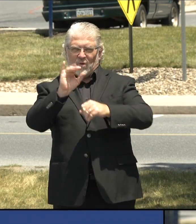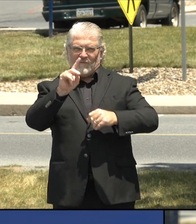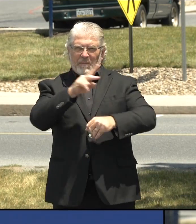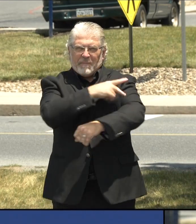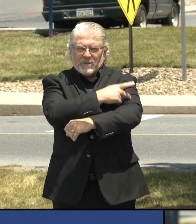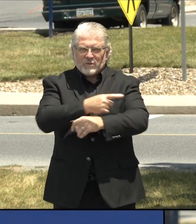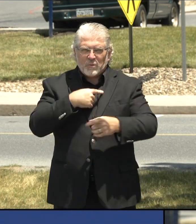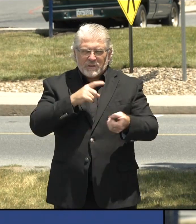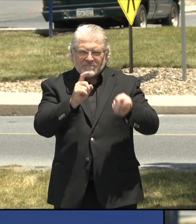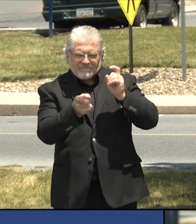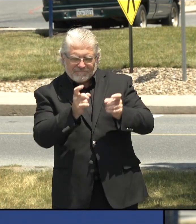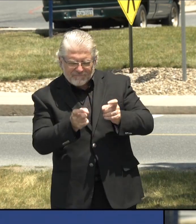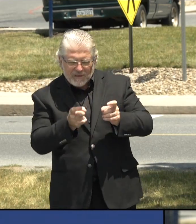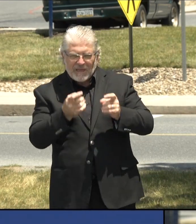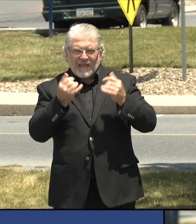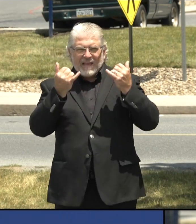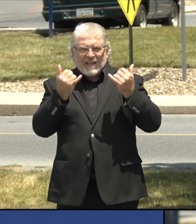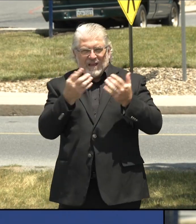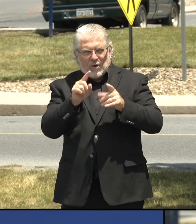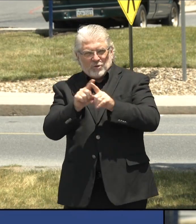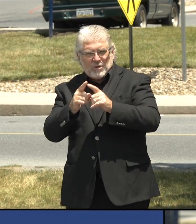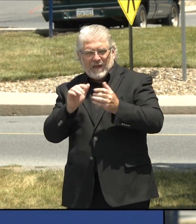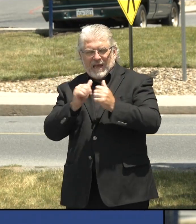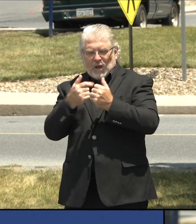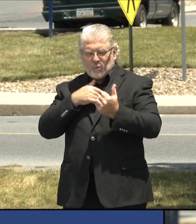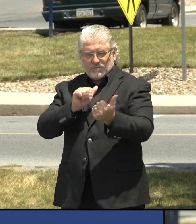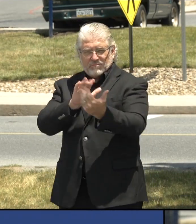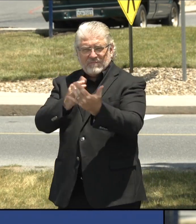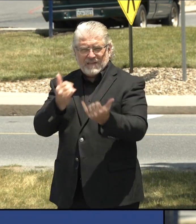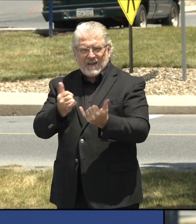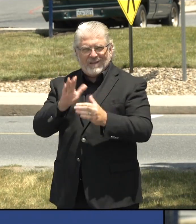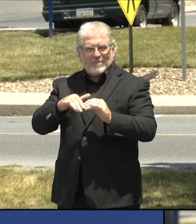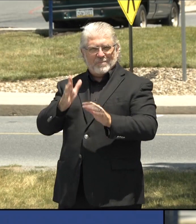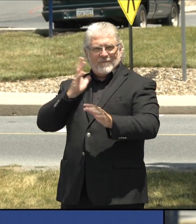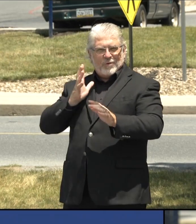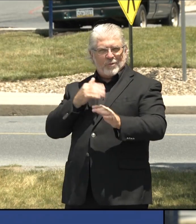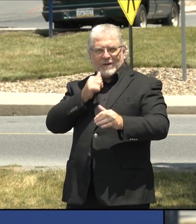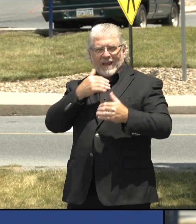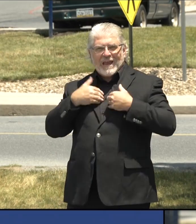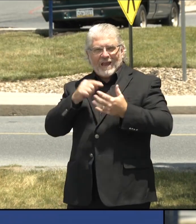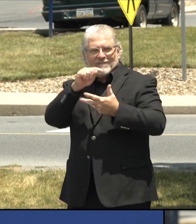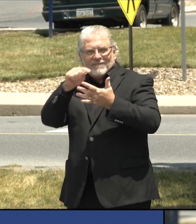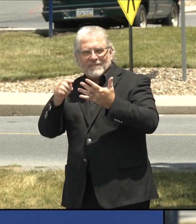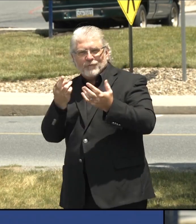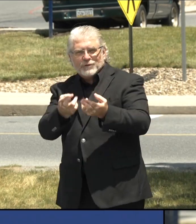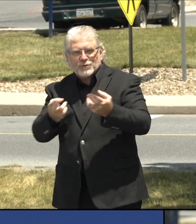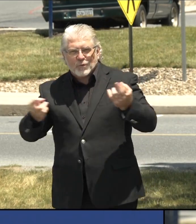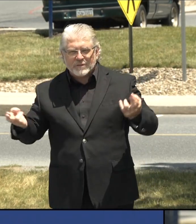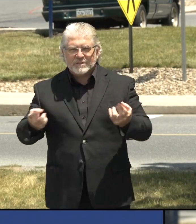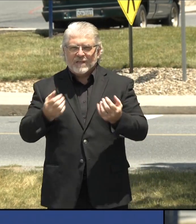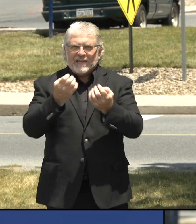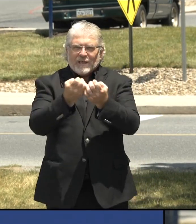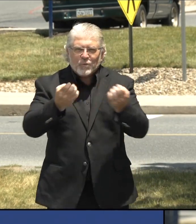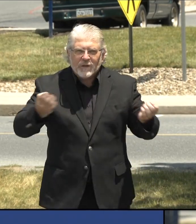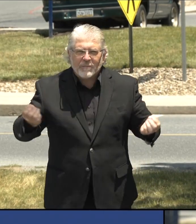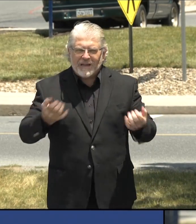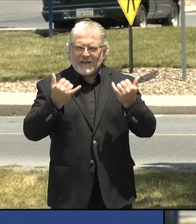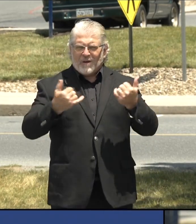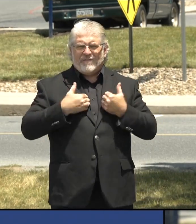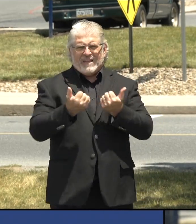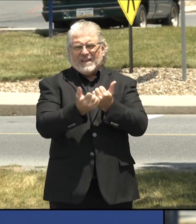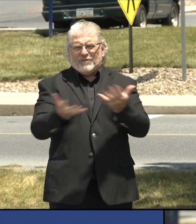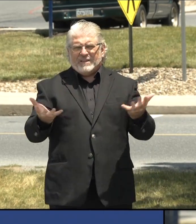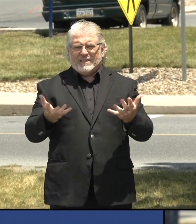have before. But I think it's a reflection of the fact that we do have capacity in our health care system. And it goes back to all of you that